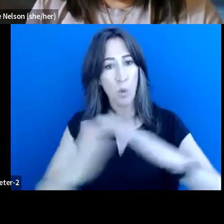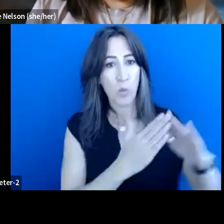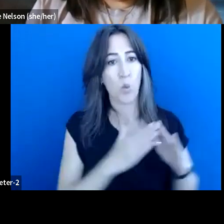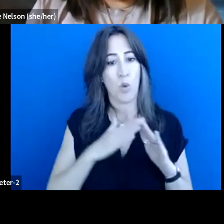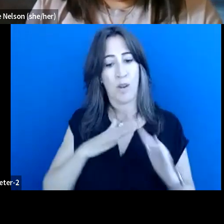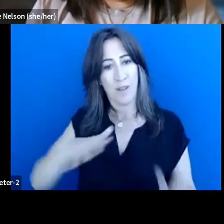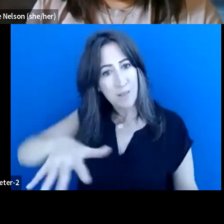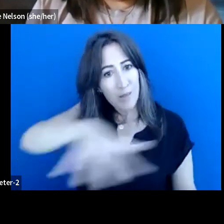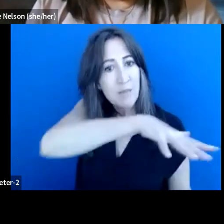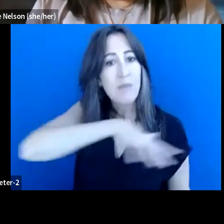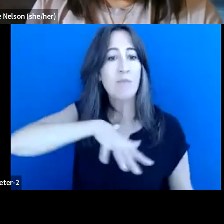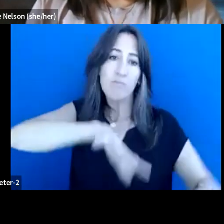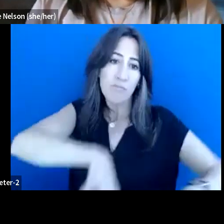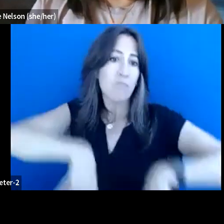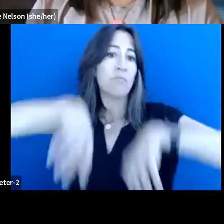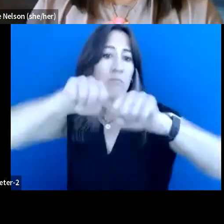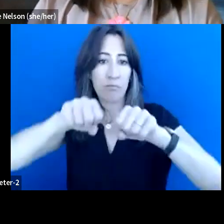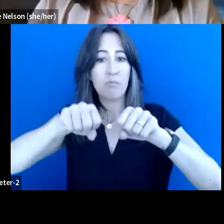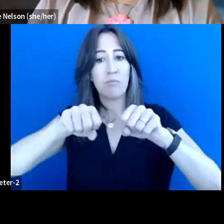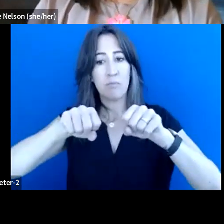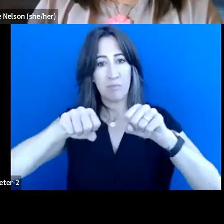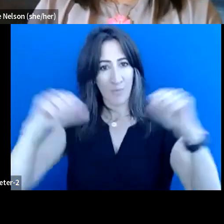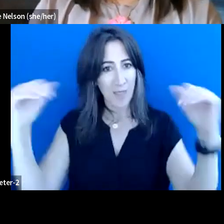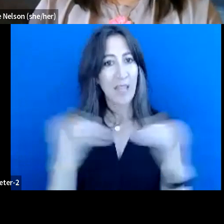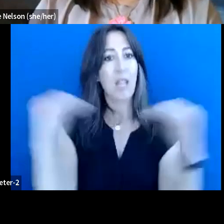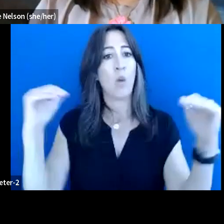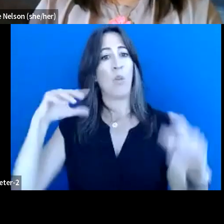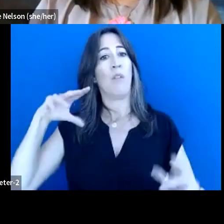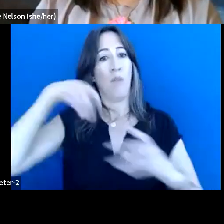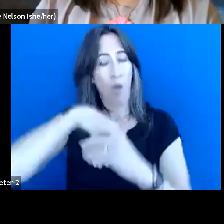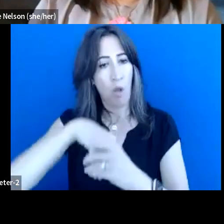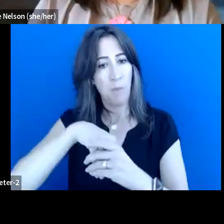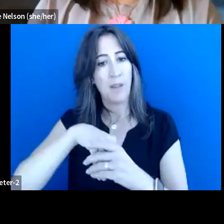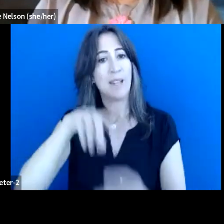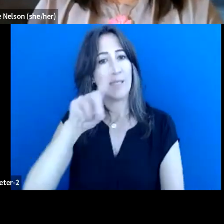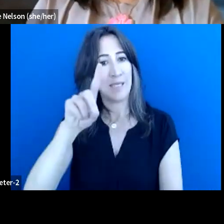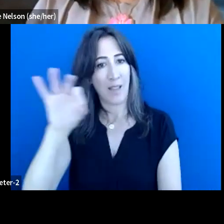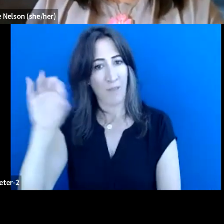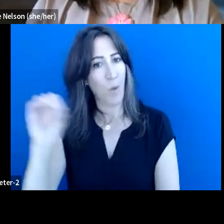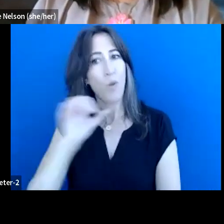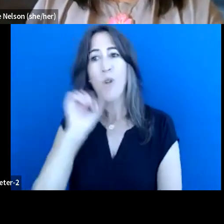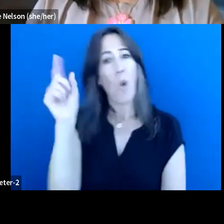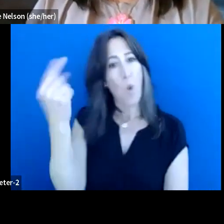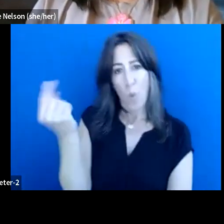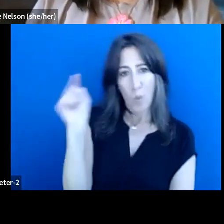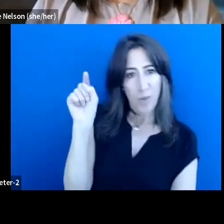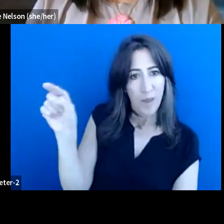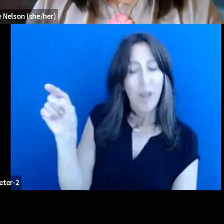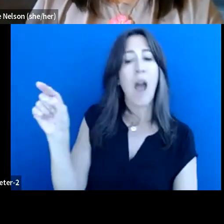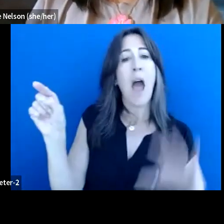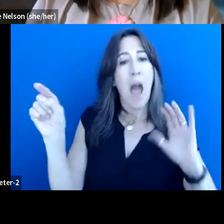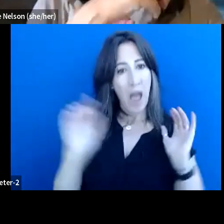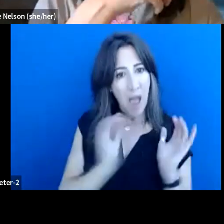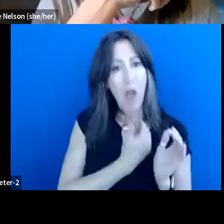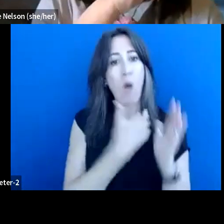to start having equal input as DFO. So it's not just DFO, it's DFO and our regional reps from our